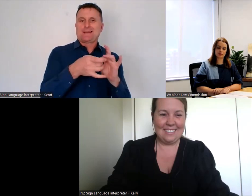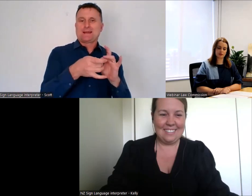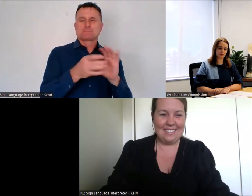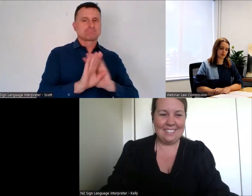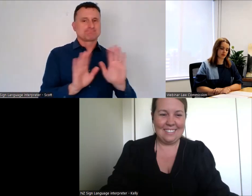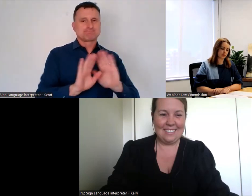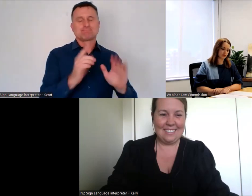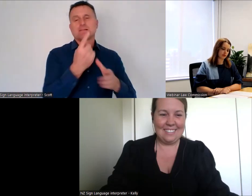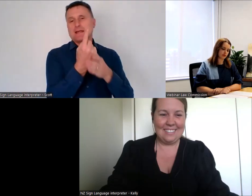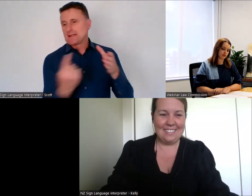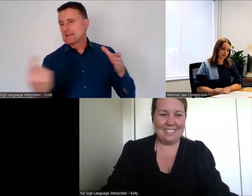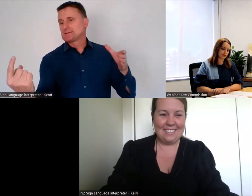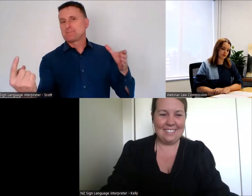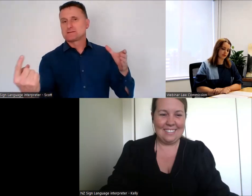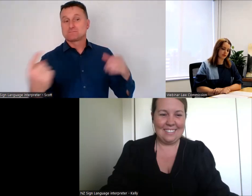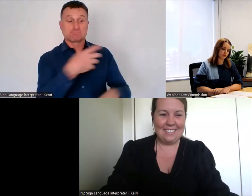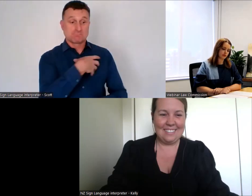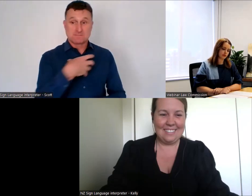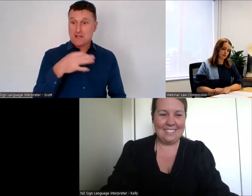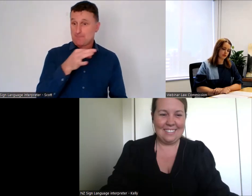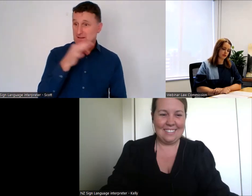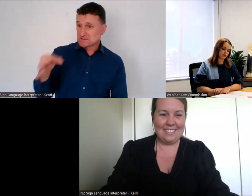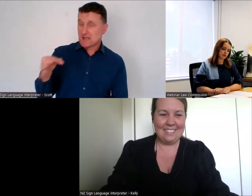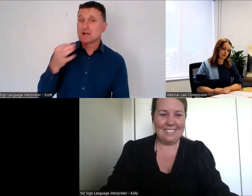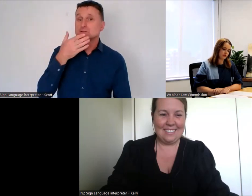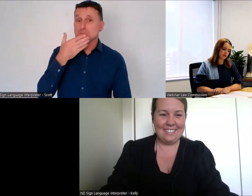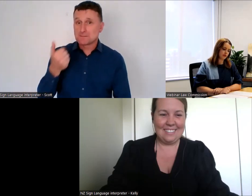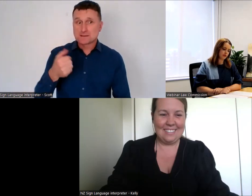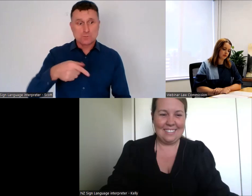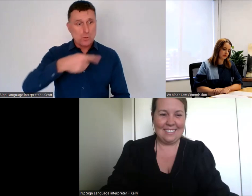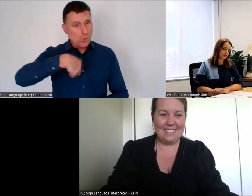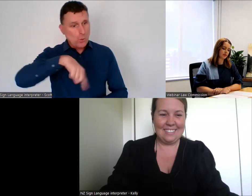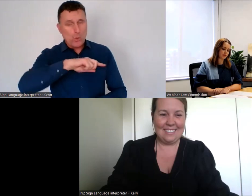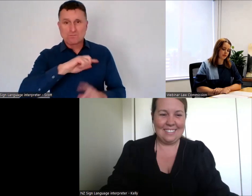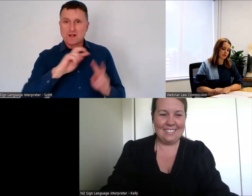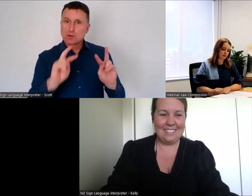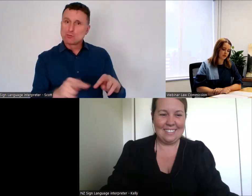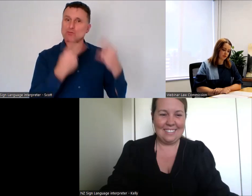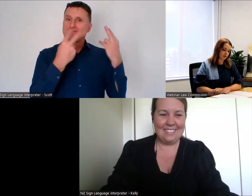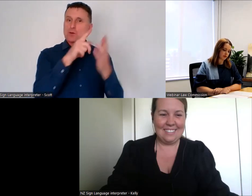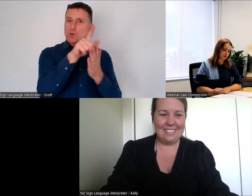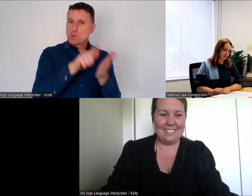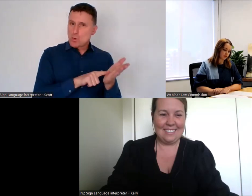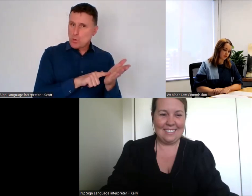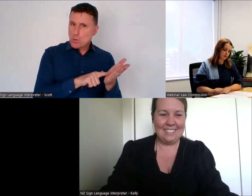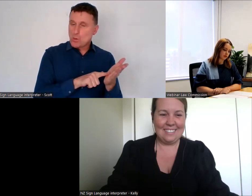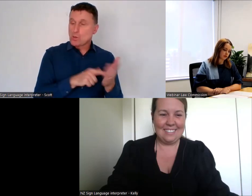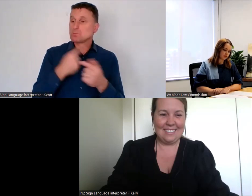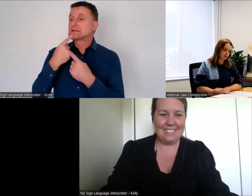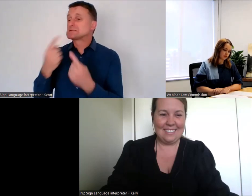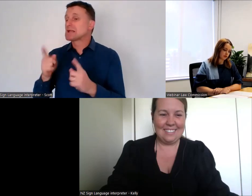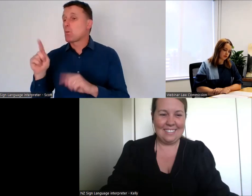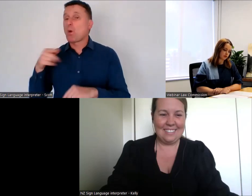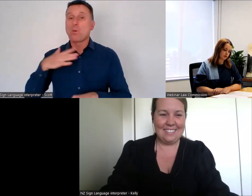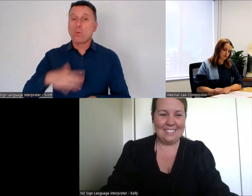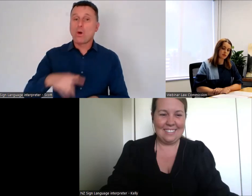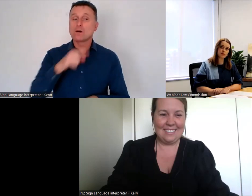particular areas of law, but it doesn't tell us what the outcome should be, what policies it wants to see